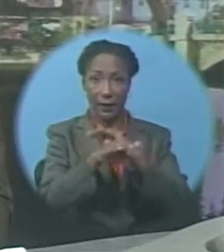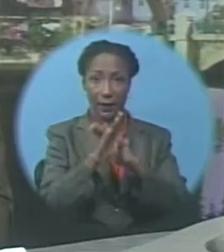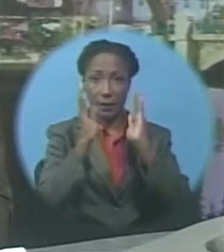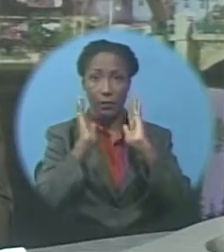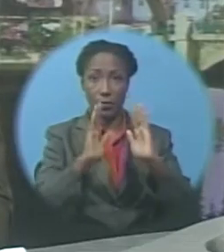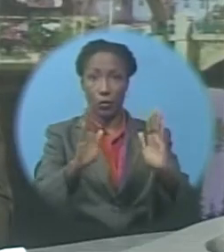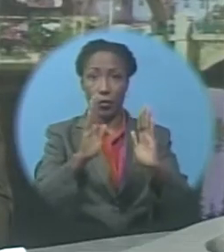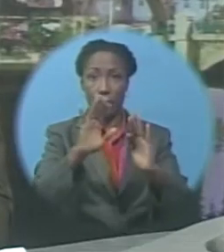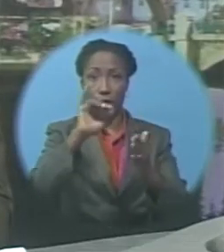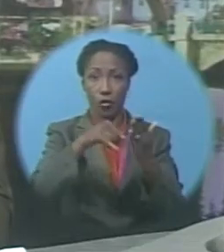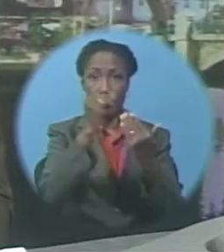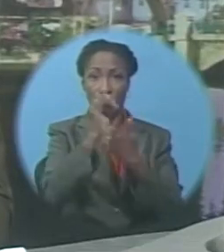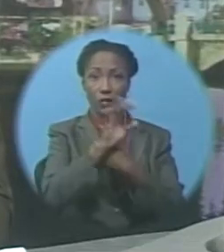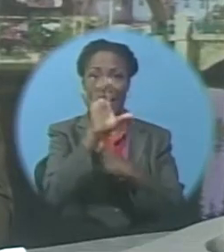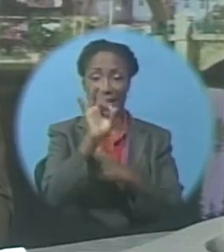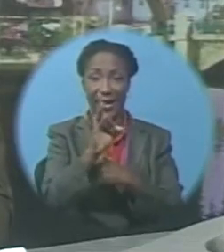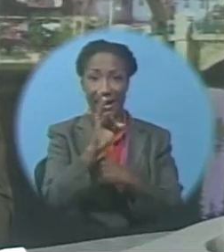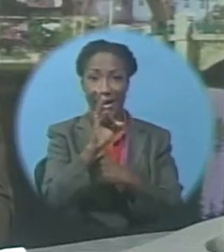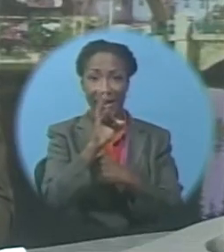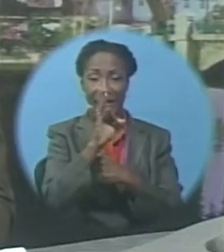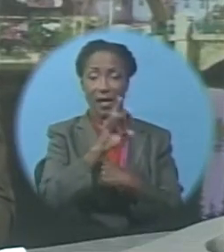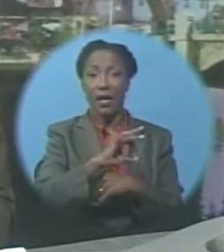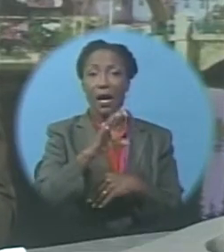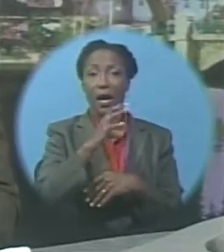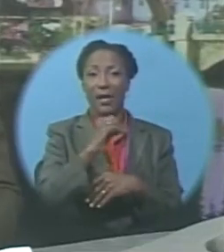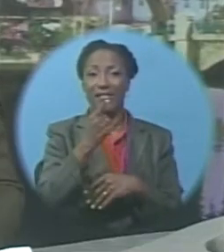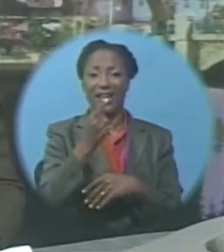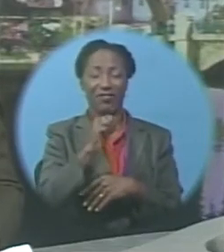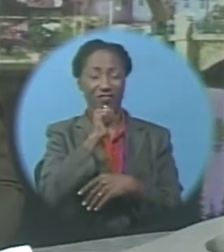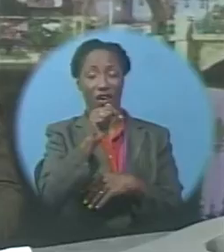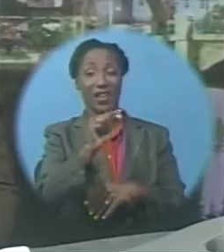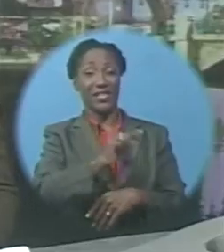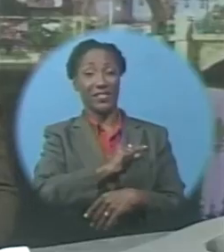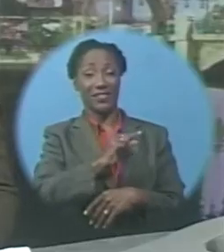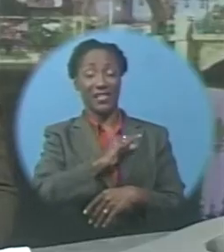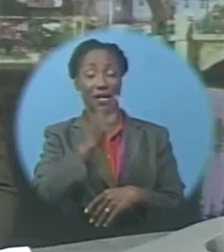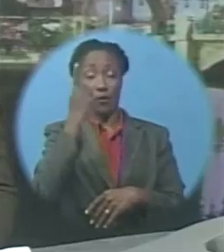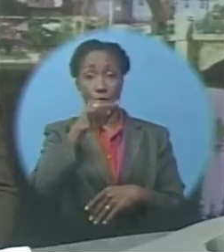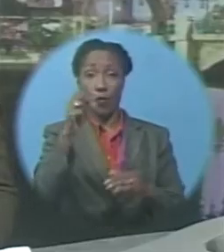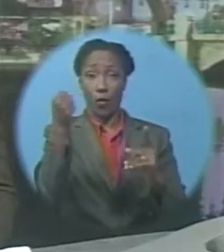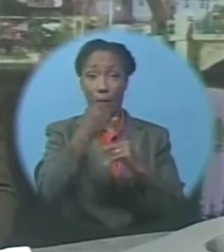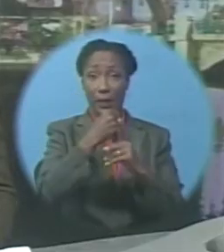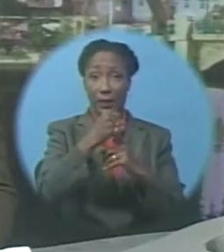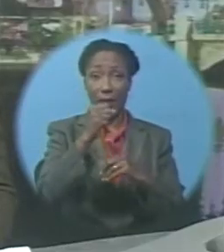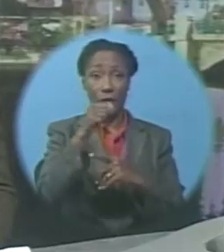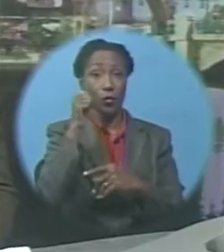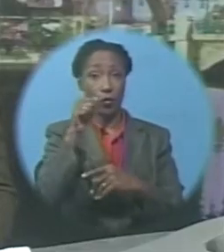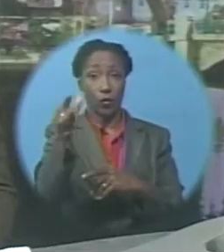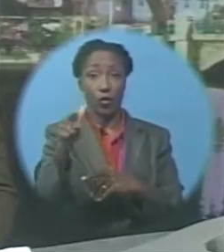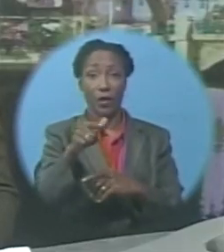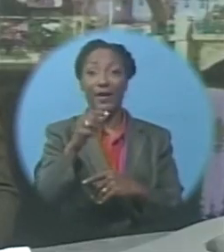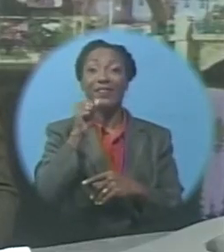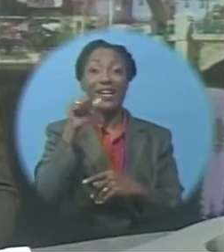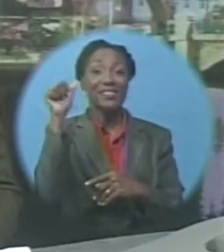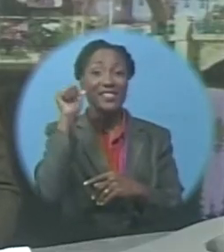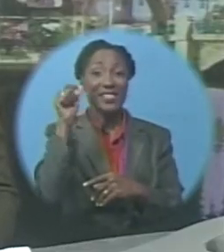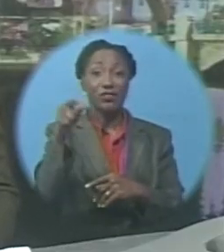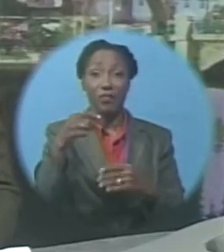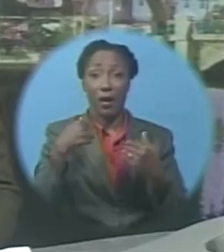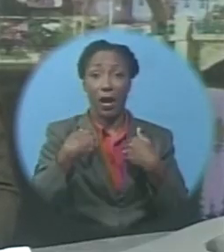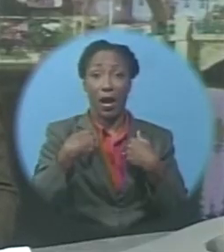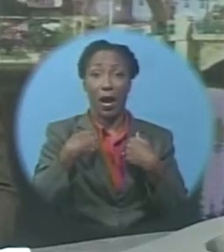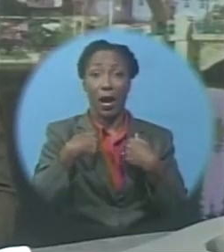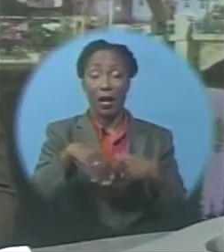of assault occasioning actual bodily harm. Yesterday, she was granted bail in the sum of $500 with one surety.